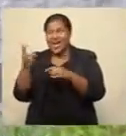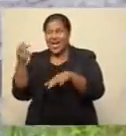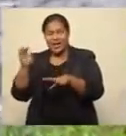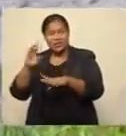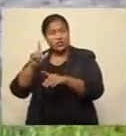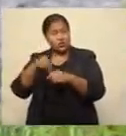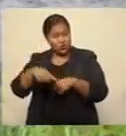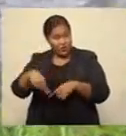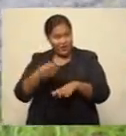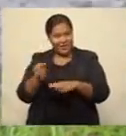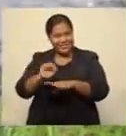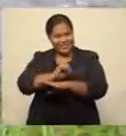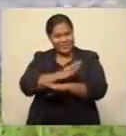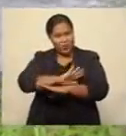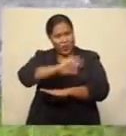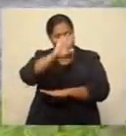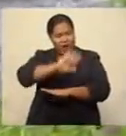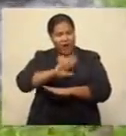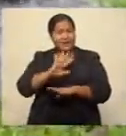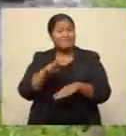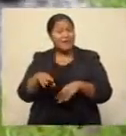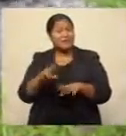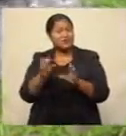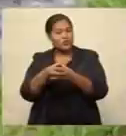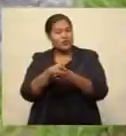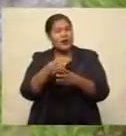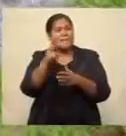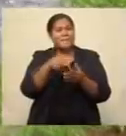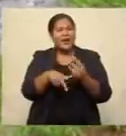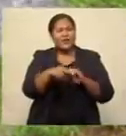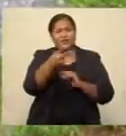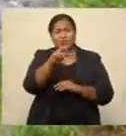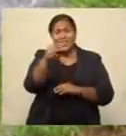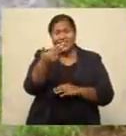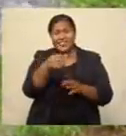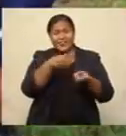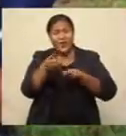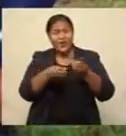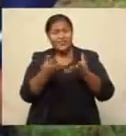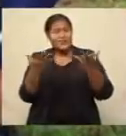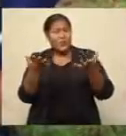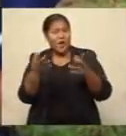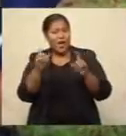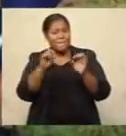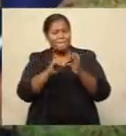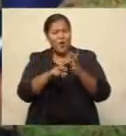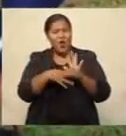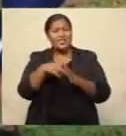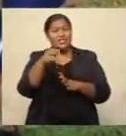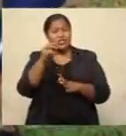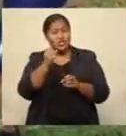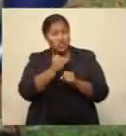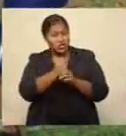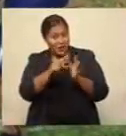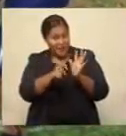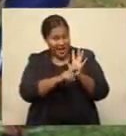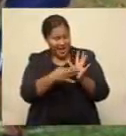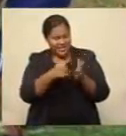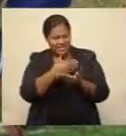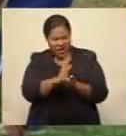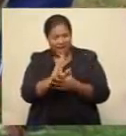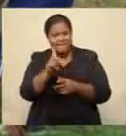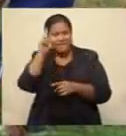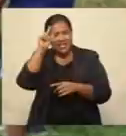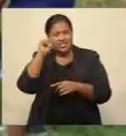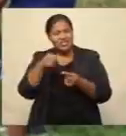seawall. Members of the group were part of the 23rd Conference of Parties in Bonn, Germany, sharing Fiji's stories and the